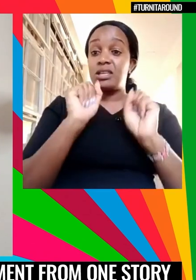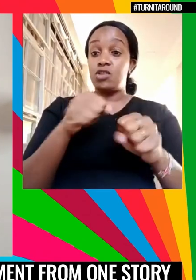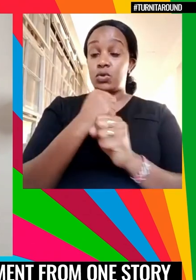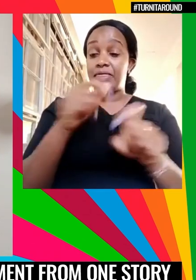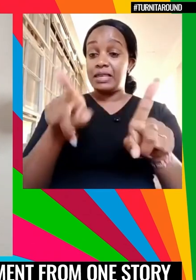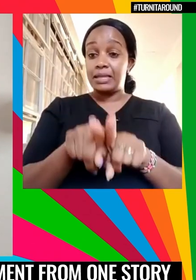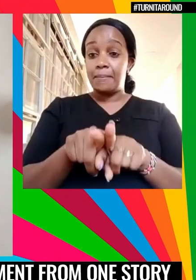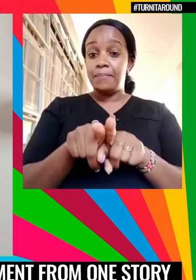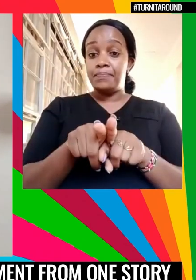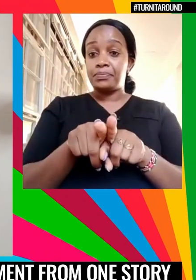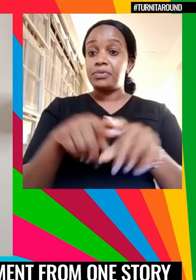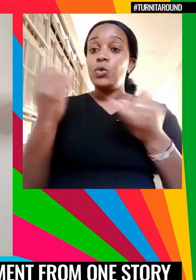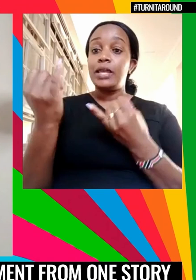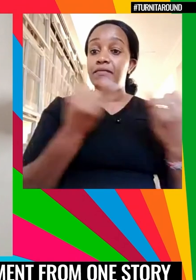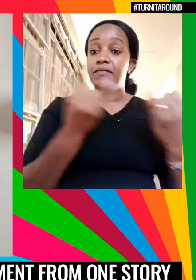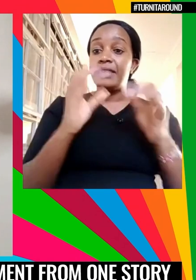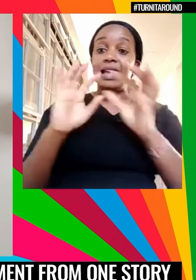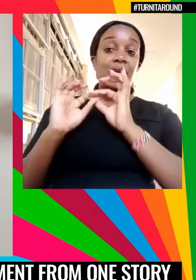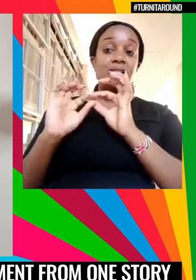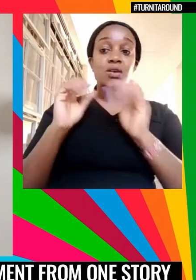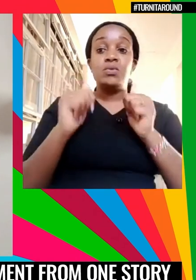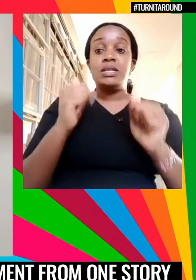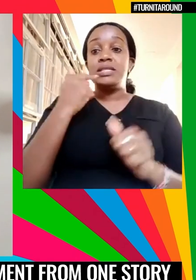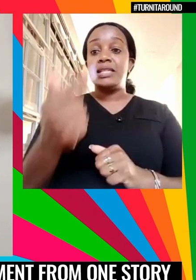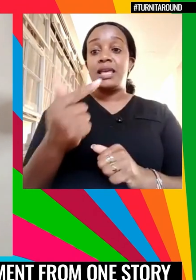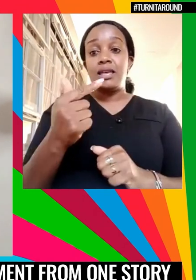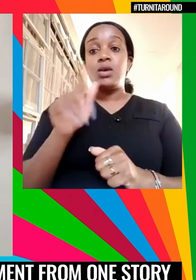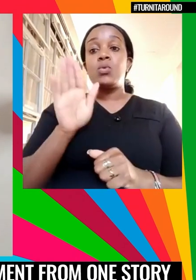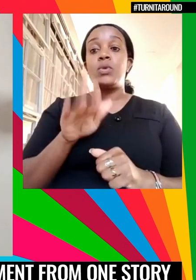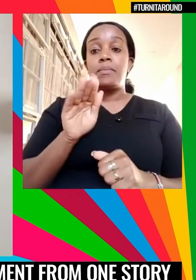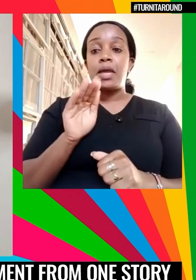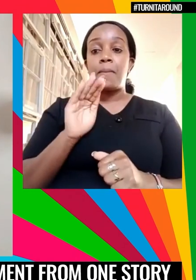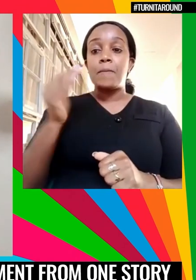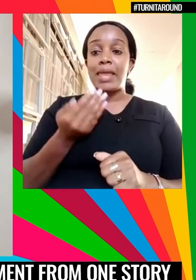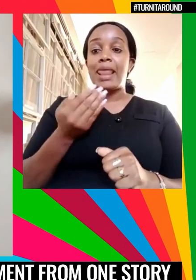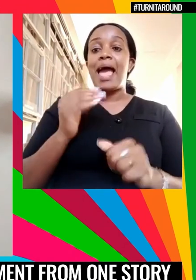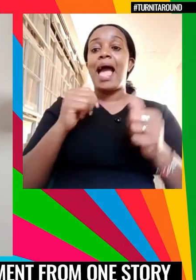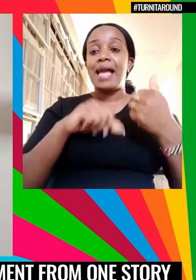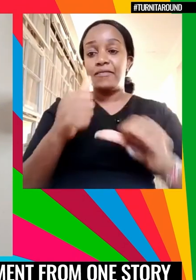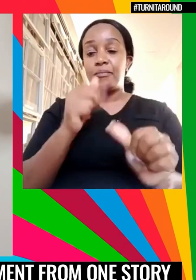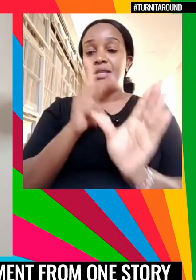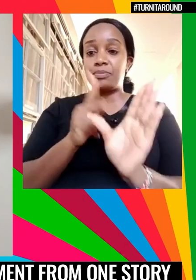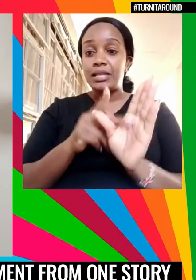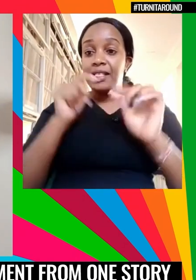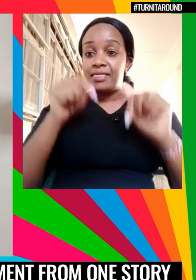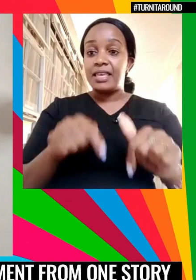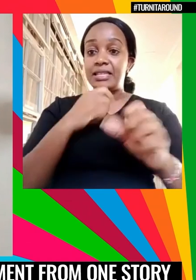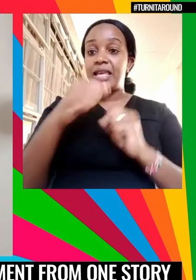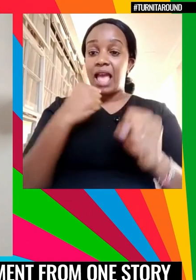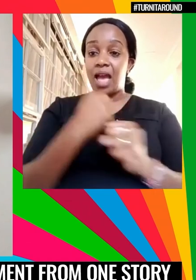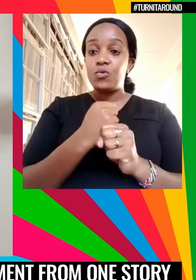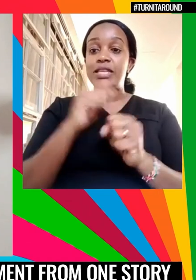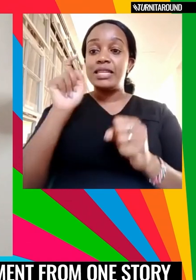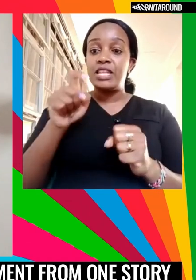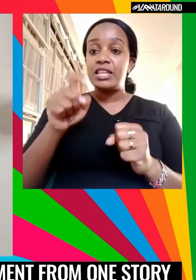to embody the culture that sees women as active participants. This year and beyond, you should choose to challenge norms and